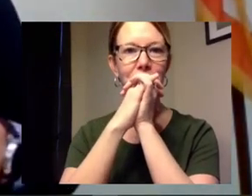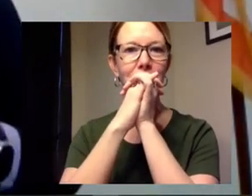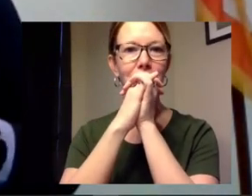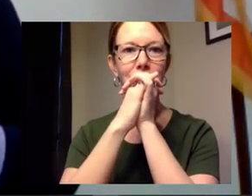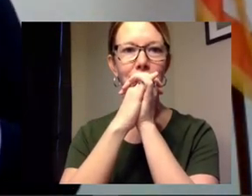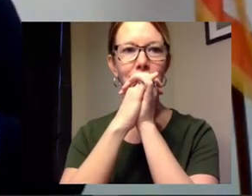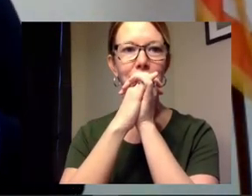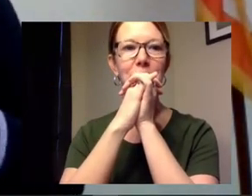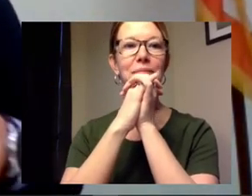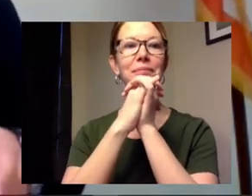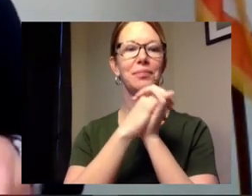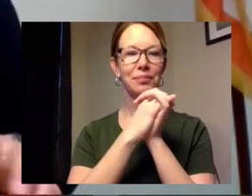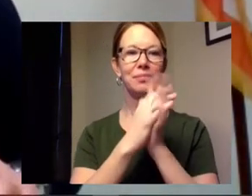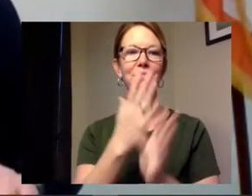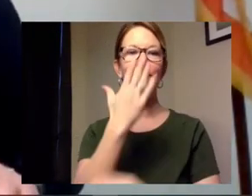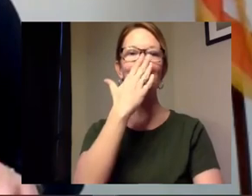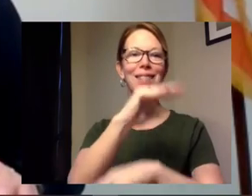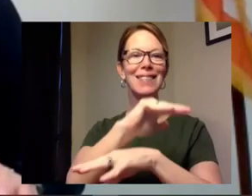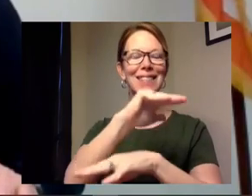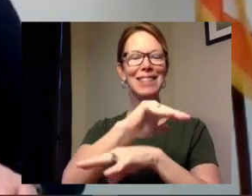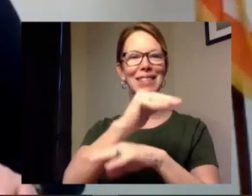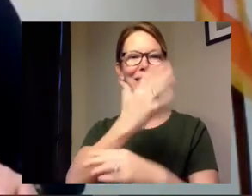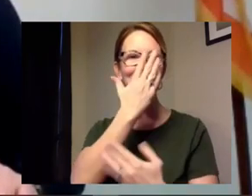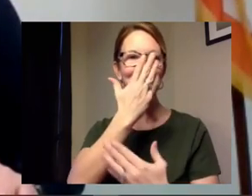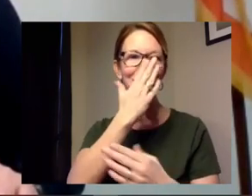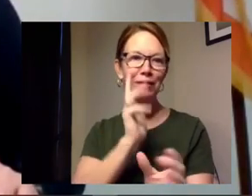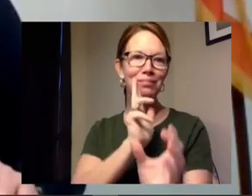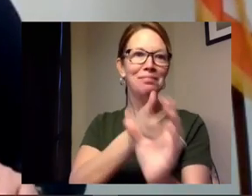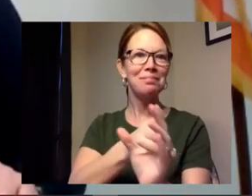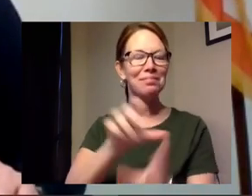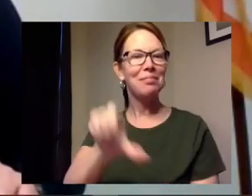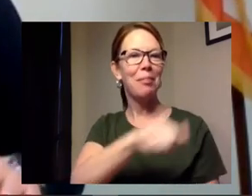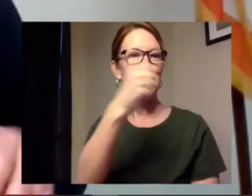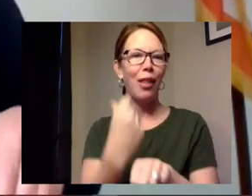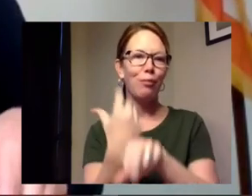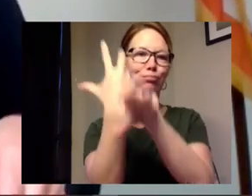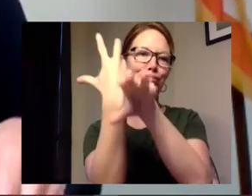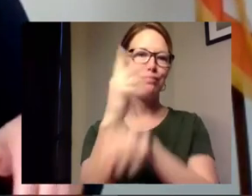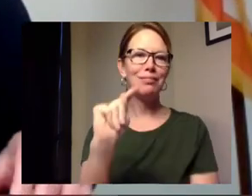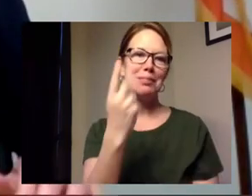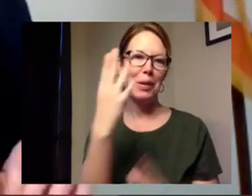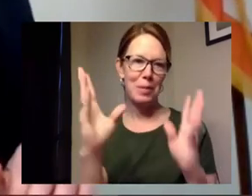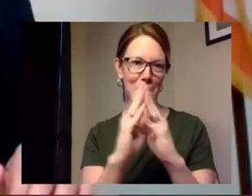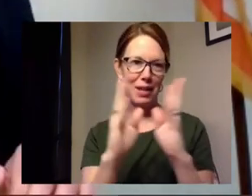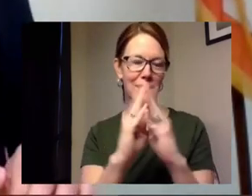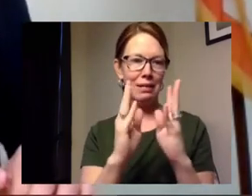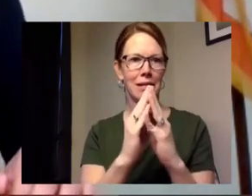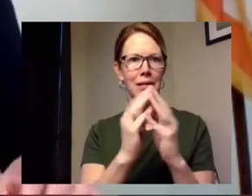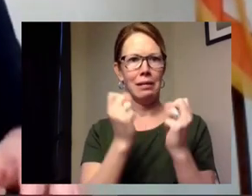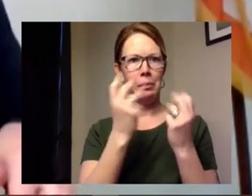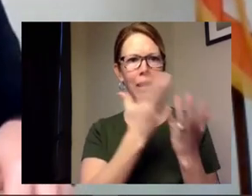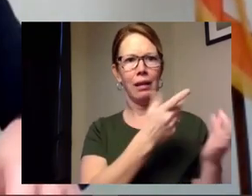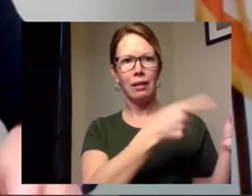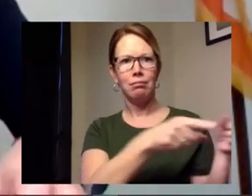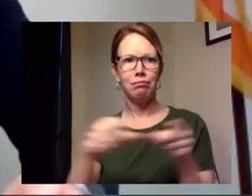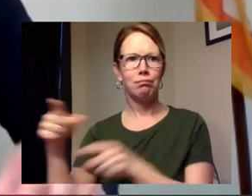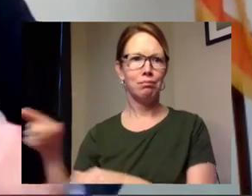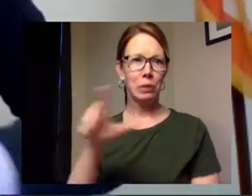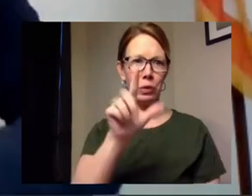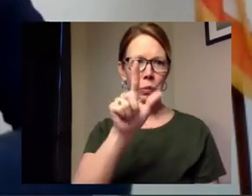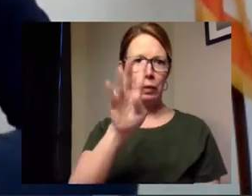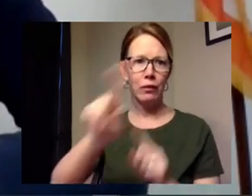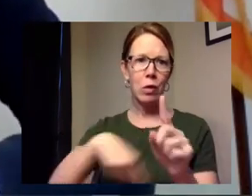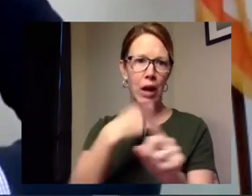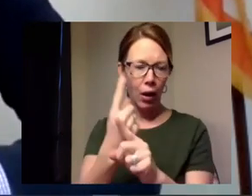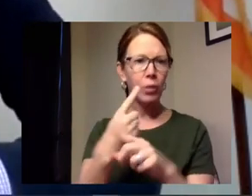good evening and thank you for joining us again for another virtual town hall a lot has happened over the last 24 hours as of